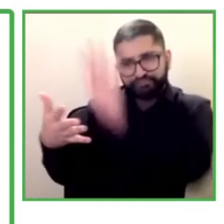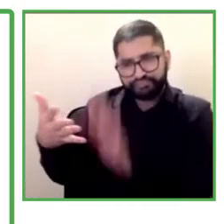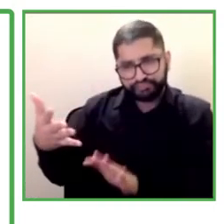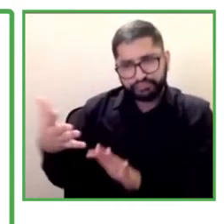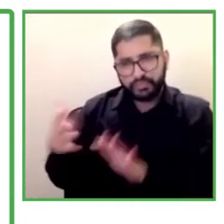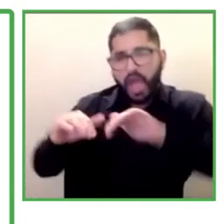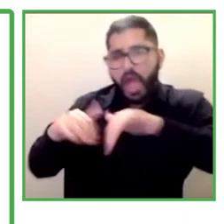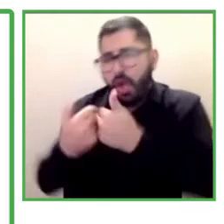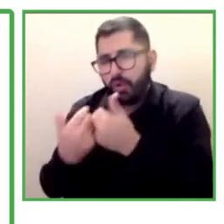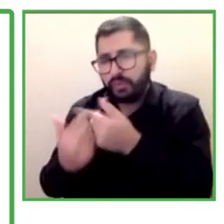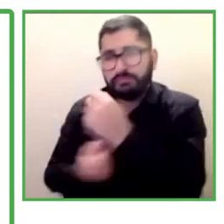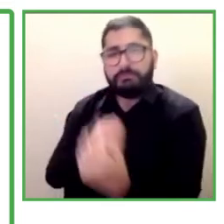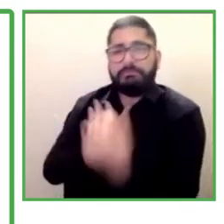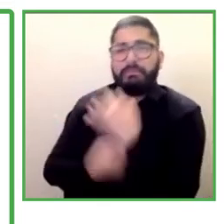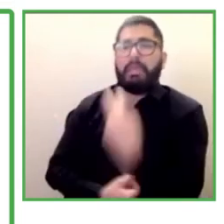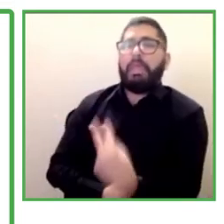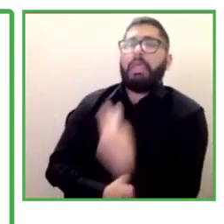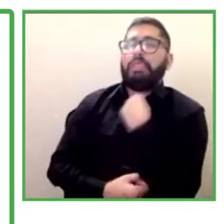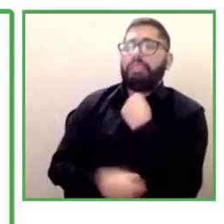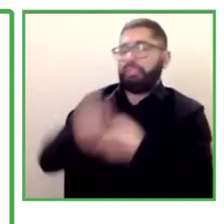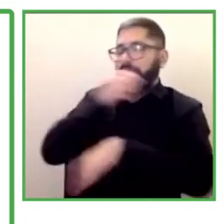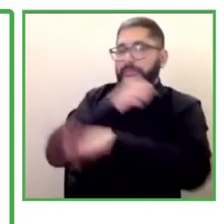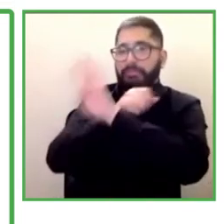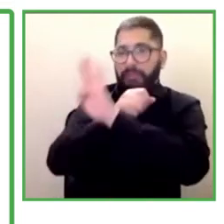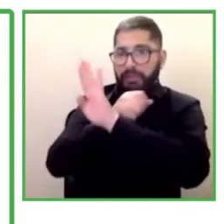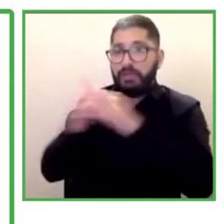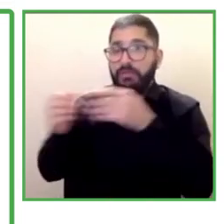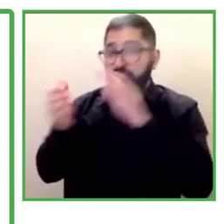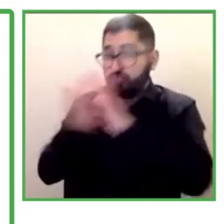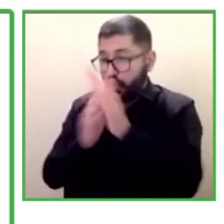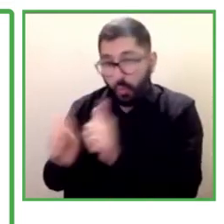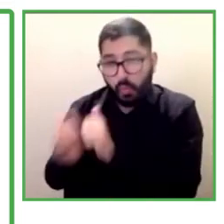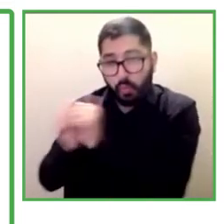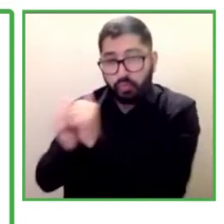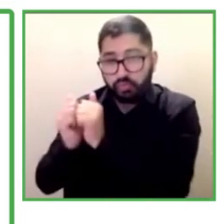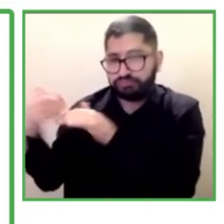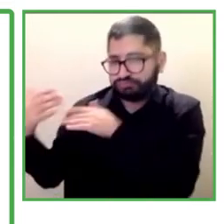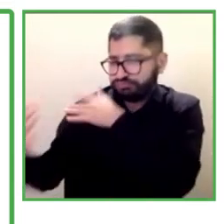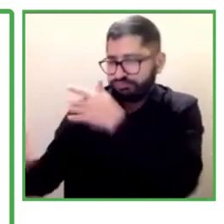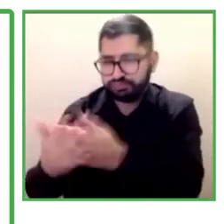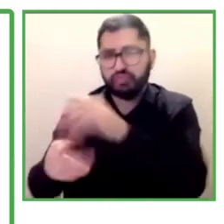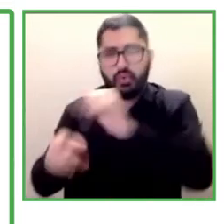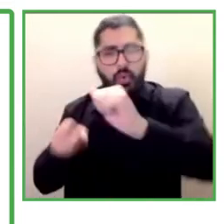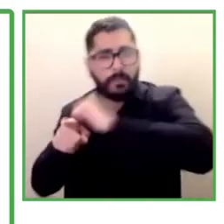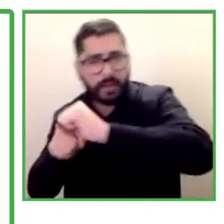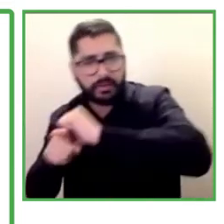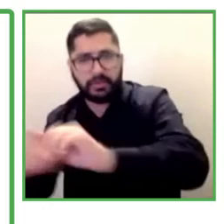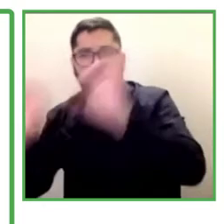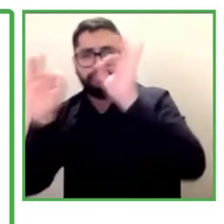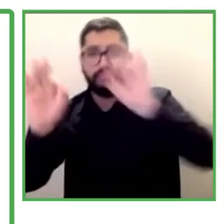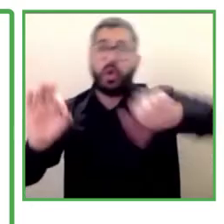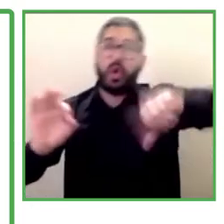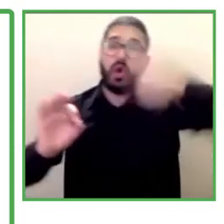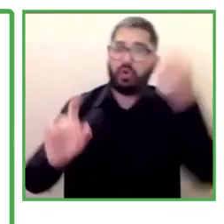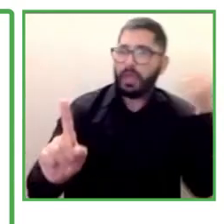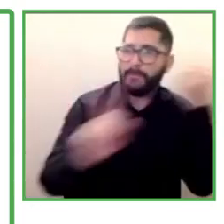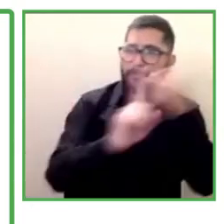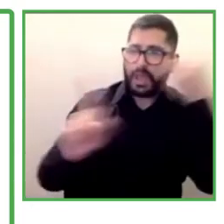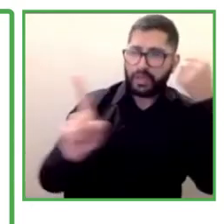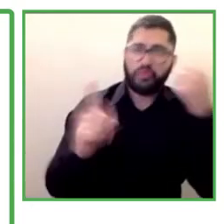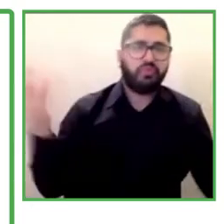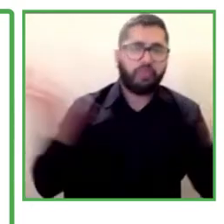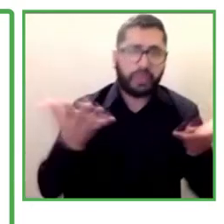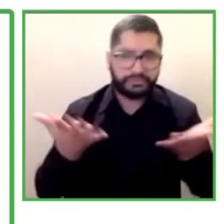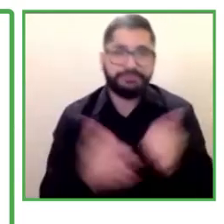public policies and with companies to generate good practices. I was also commenting and other impacts are